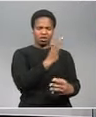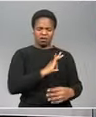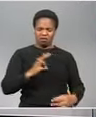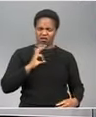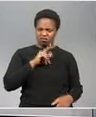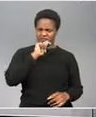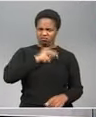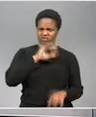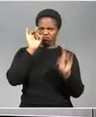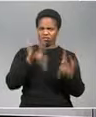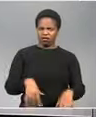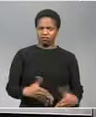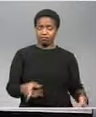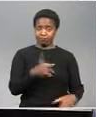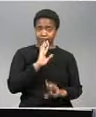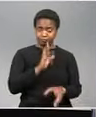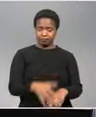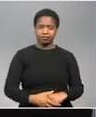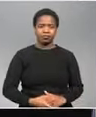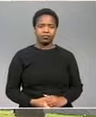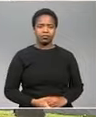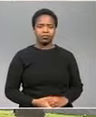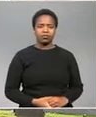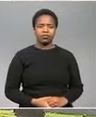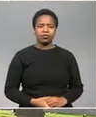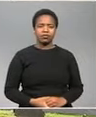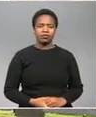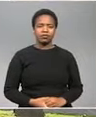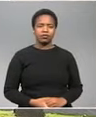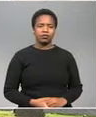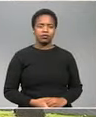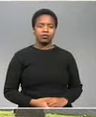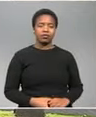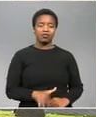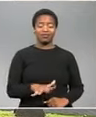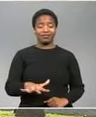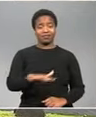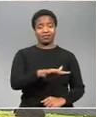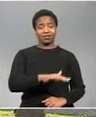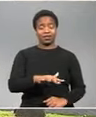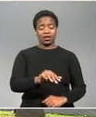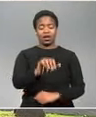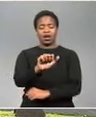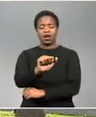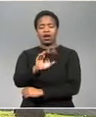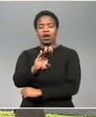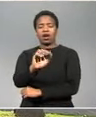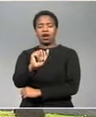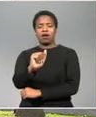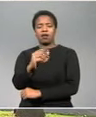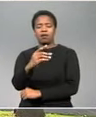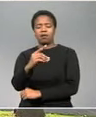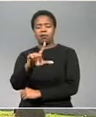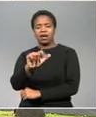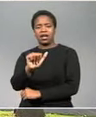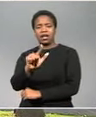the allegations decent that here reports the Abbas Lalibasem John Dolo office is tucked away on the top